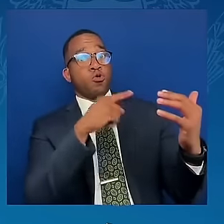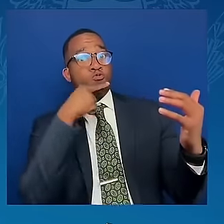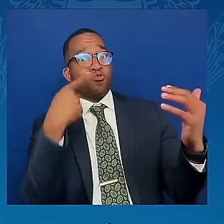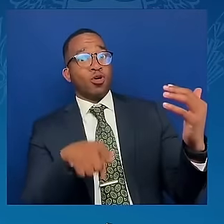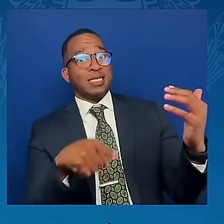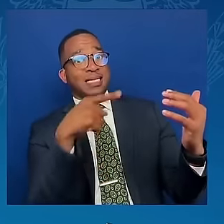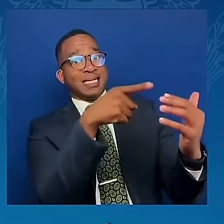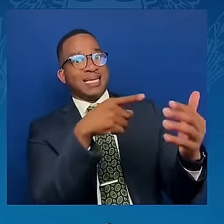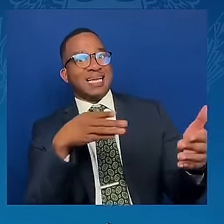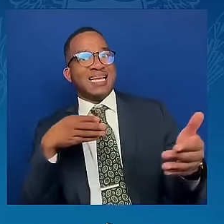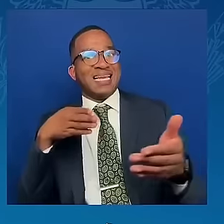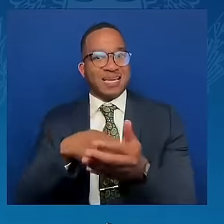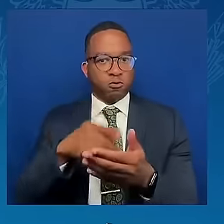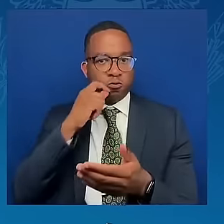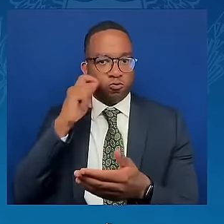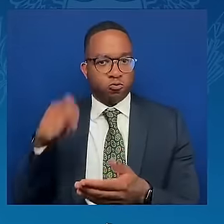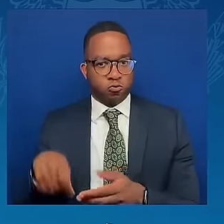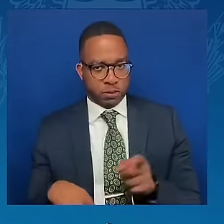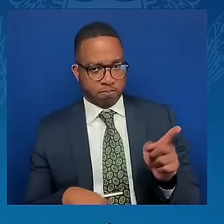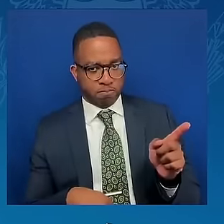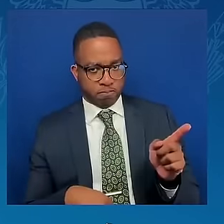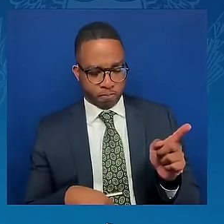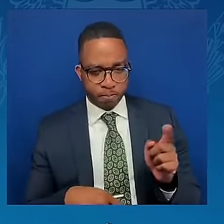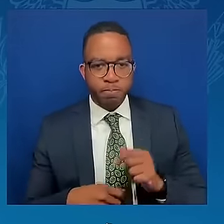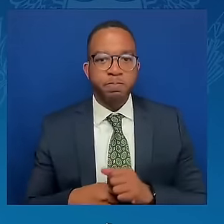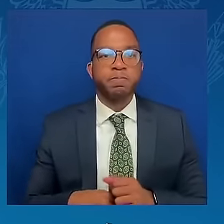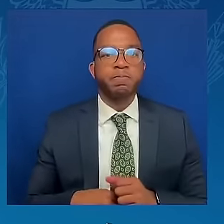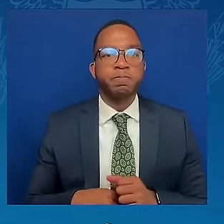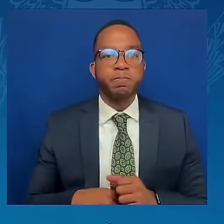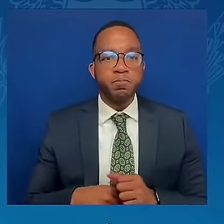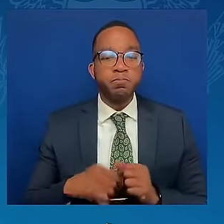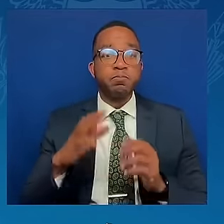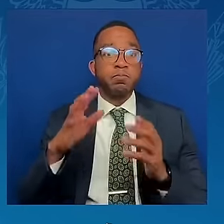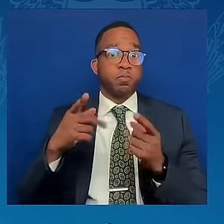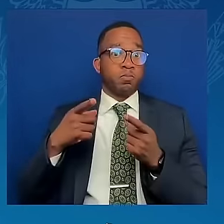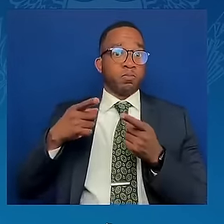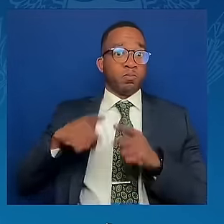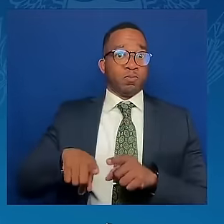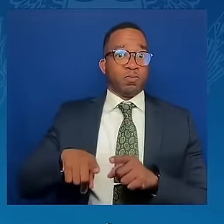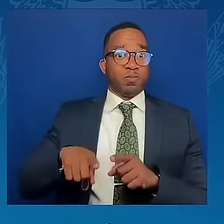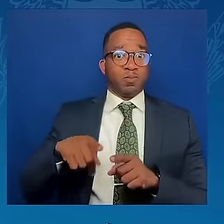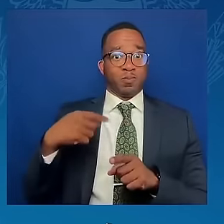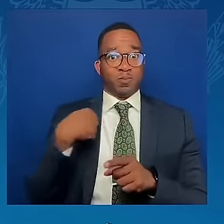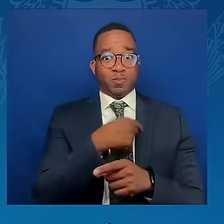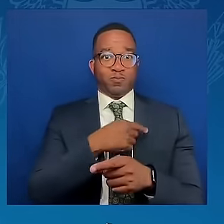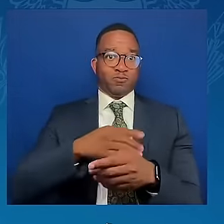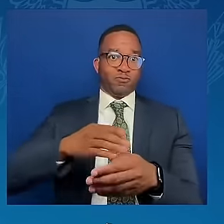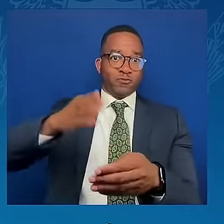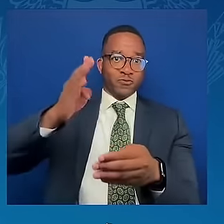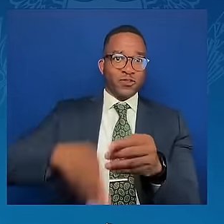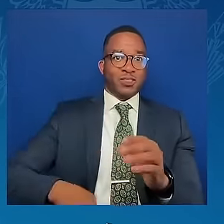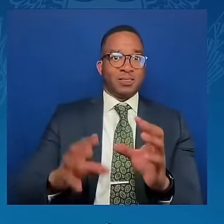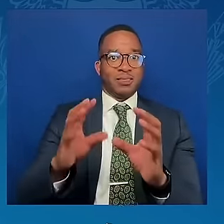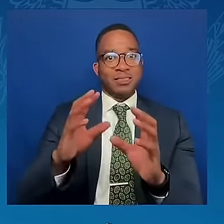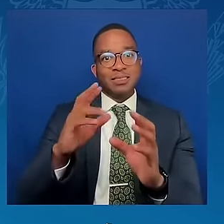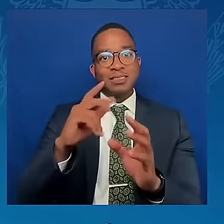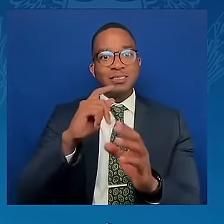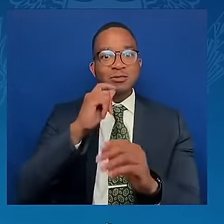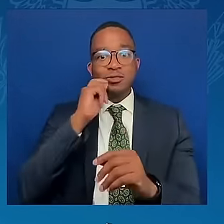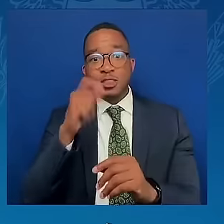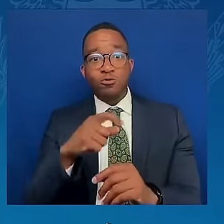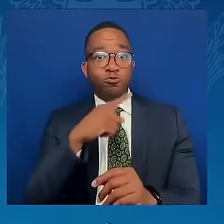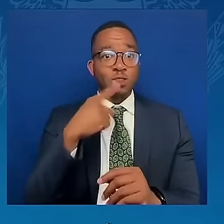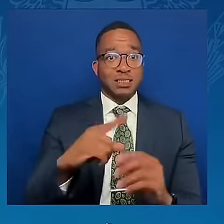And when we end it justly and fairly for Ukraine on the basis of international law,